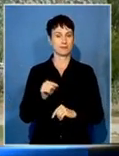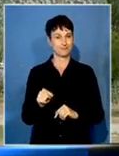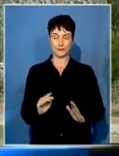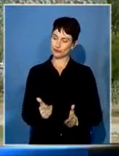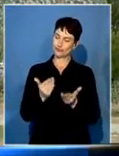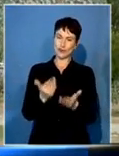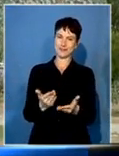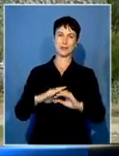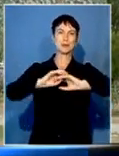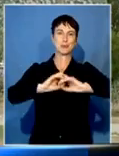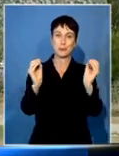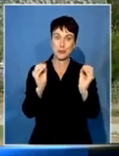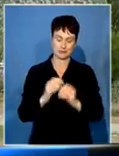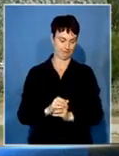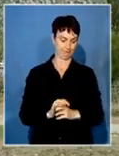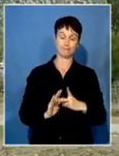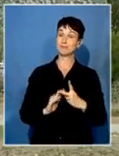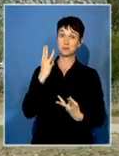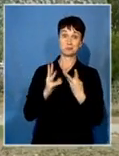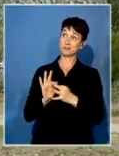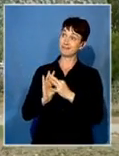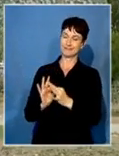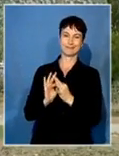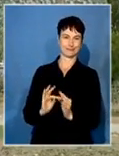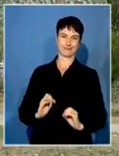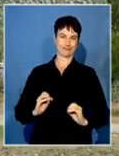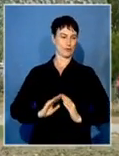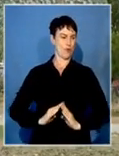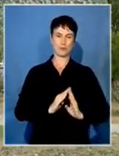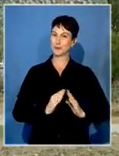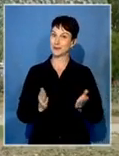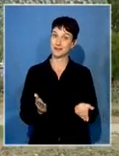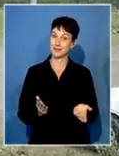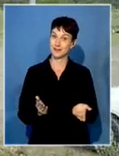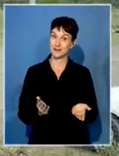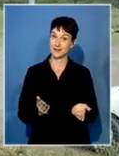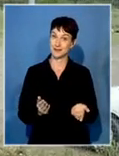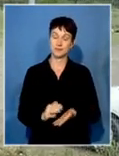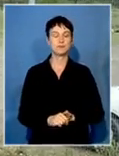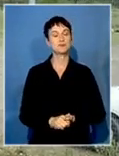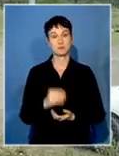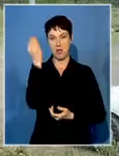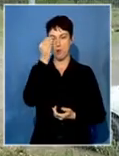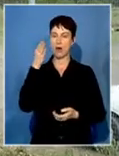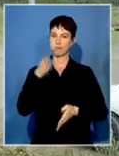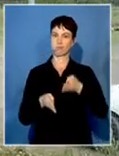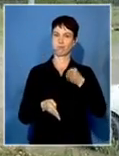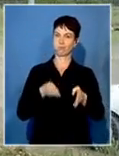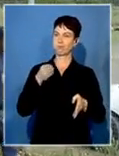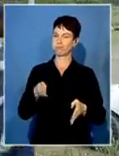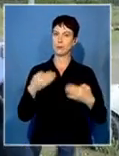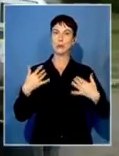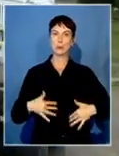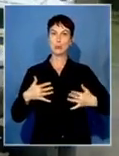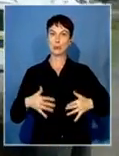development at all, and there is no cooperation between them and the community of Cookhouse. Police visibility in the area is